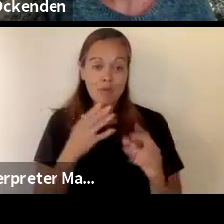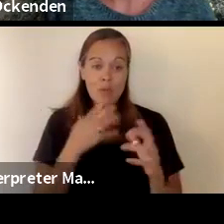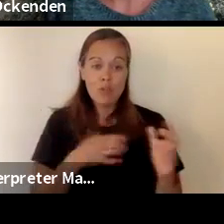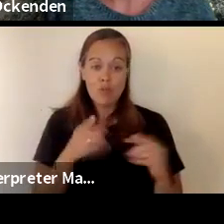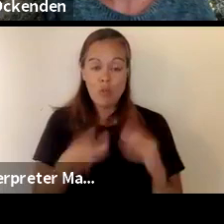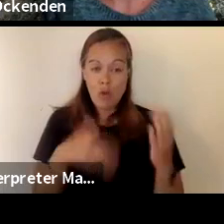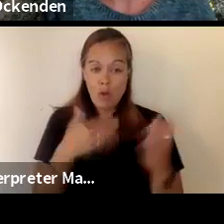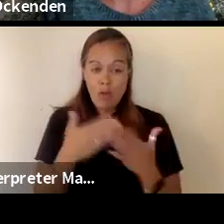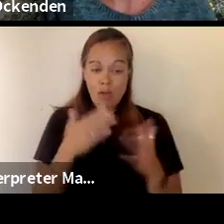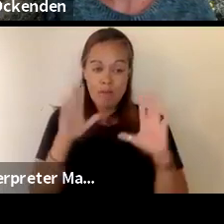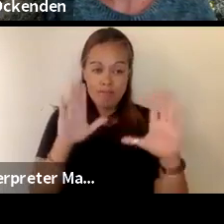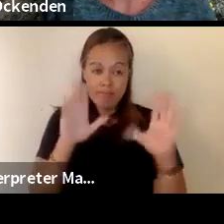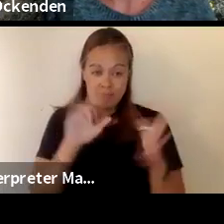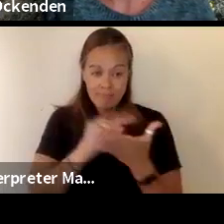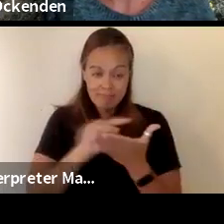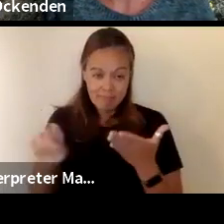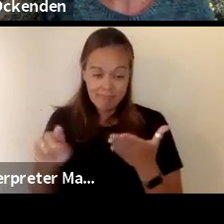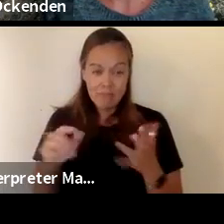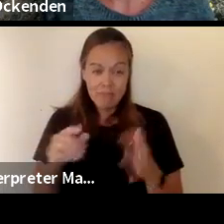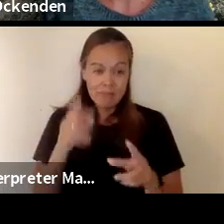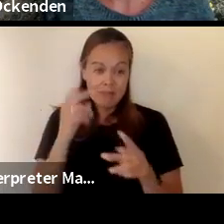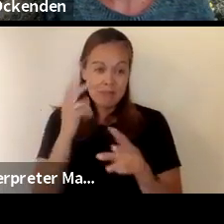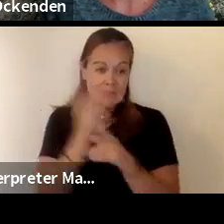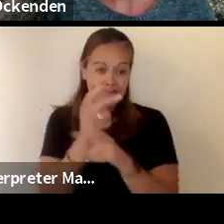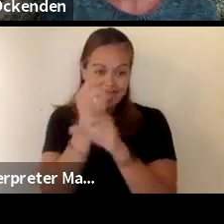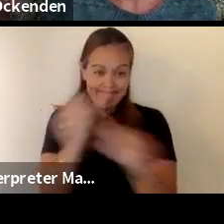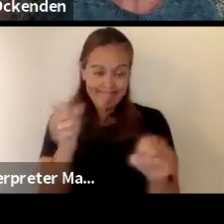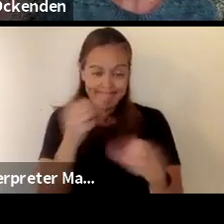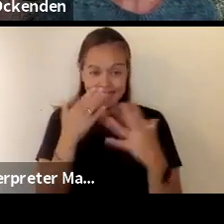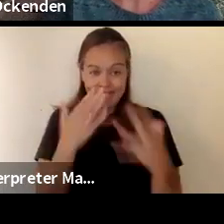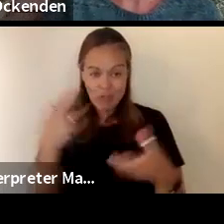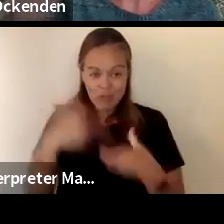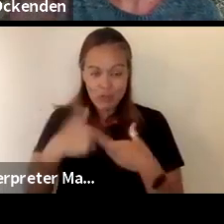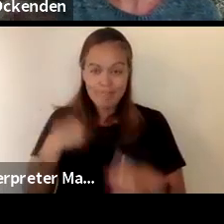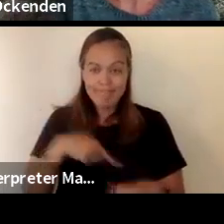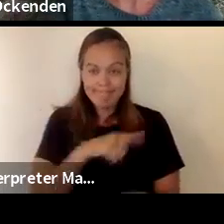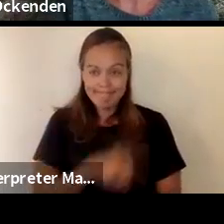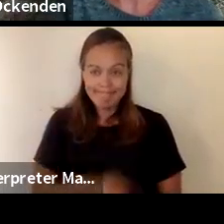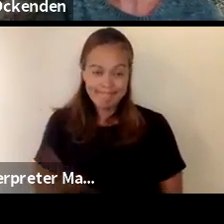to have a great week and to stay safe thank you for joining us